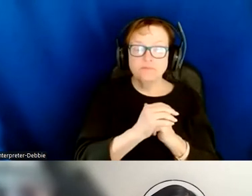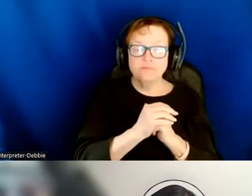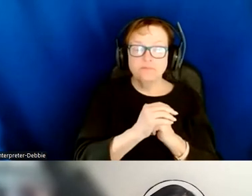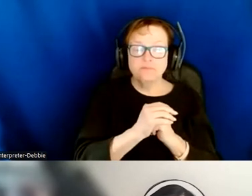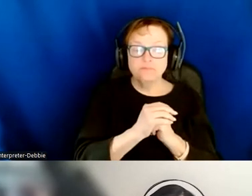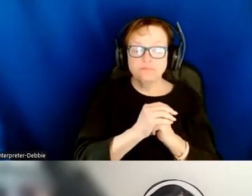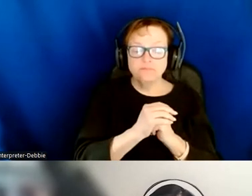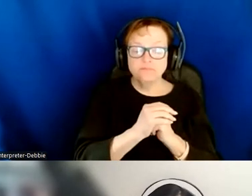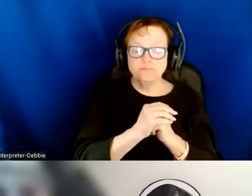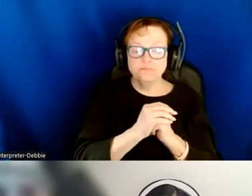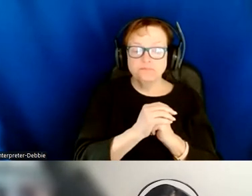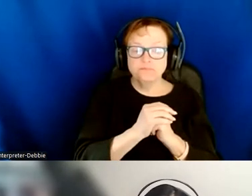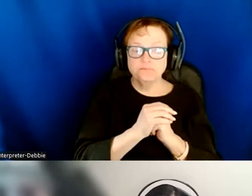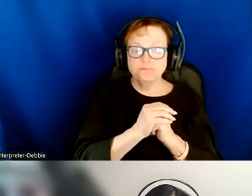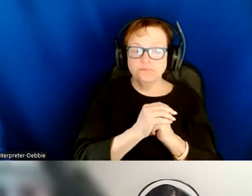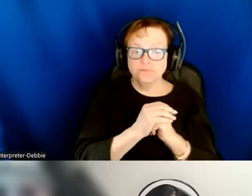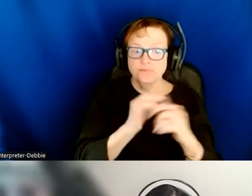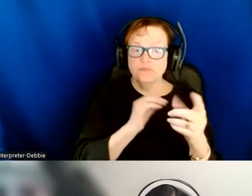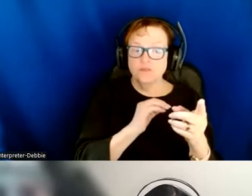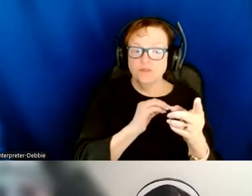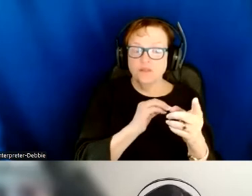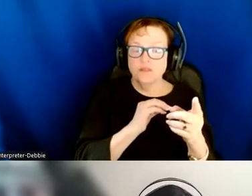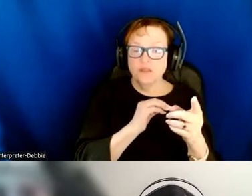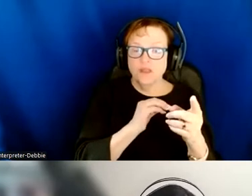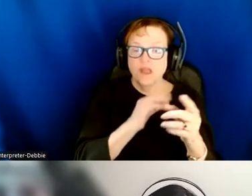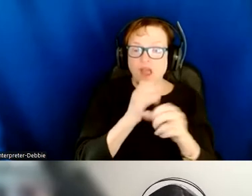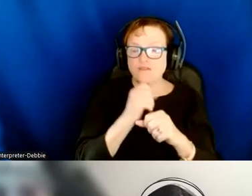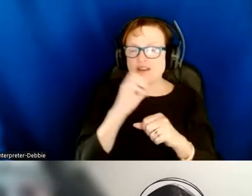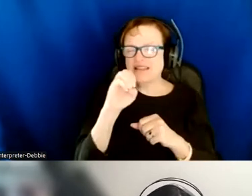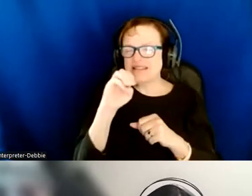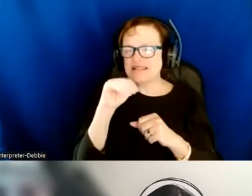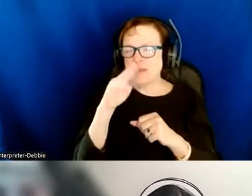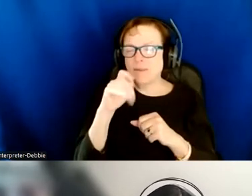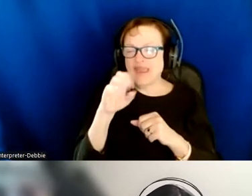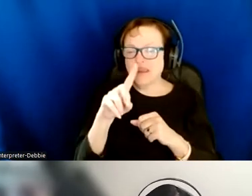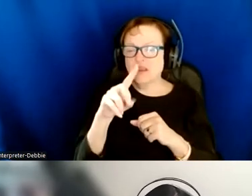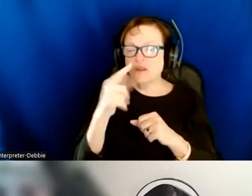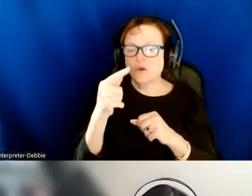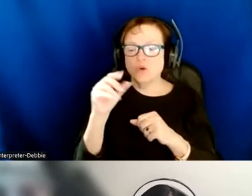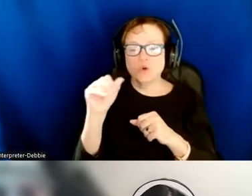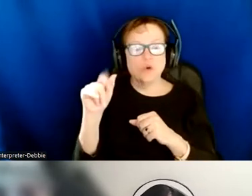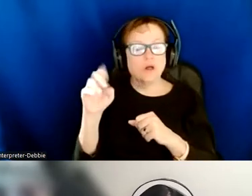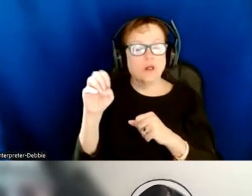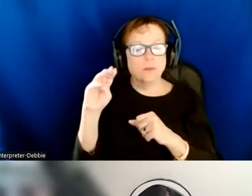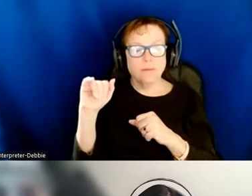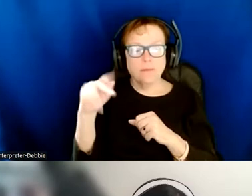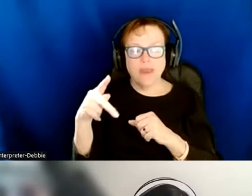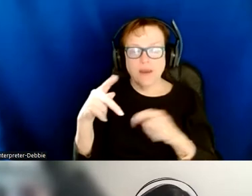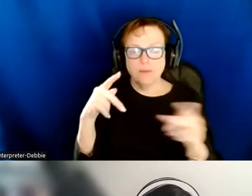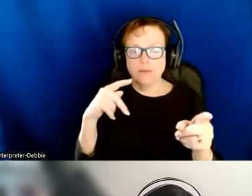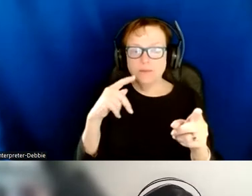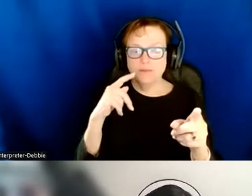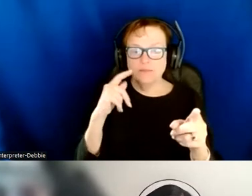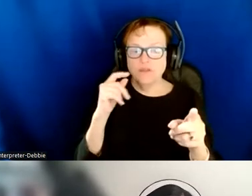um the um i've got a i've got a um an embedded map uh google map here of uh the area around the royal terrell museum in